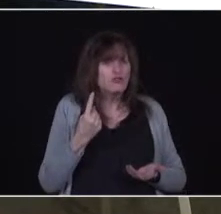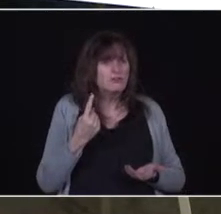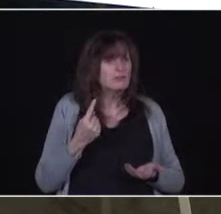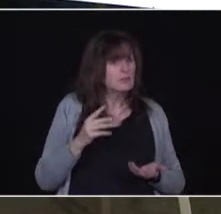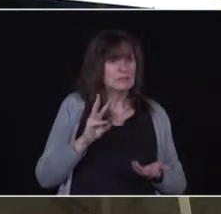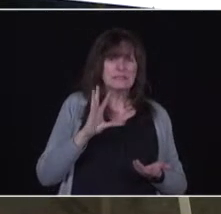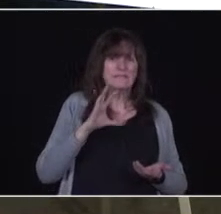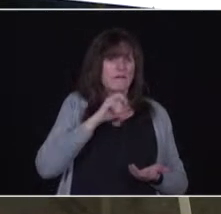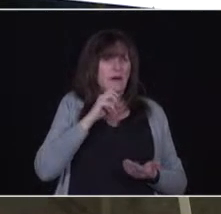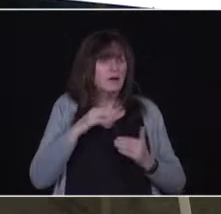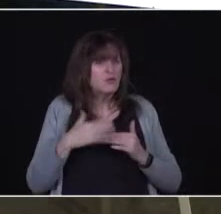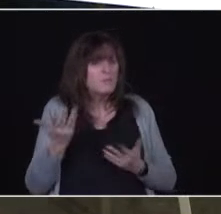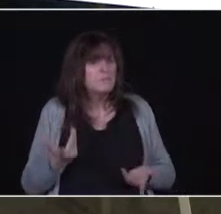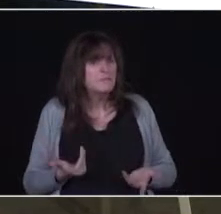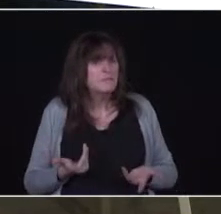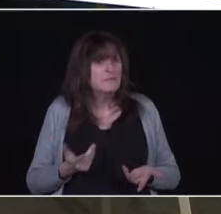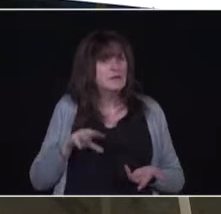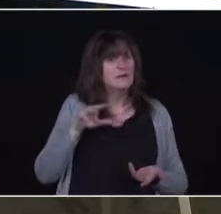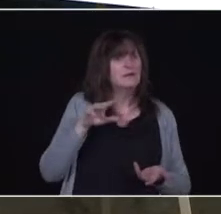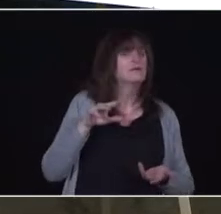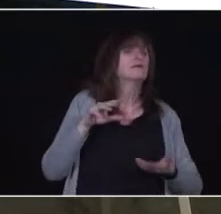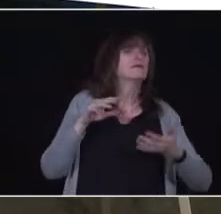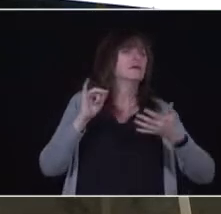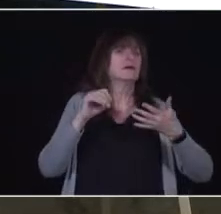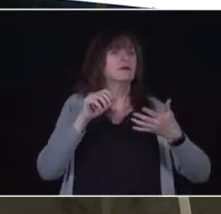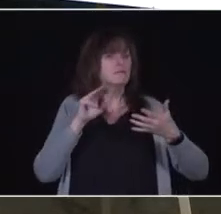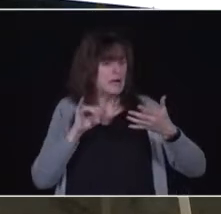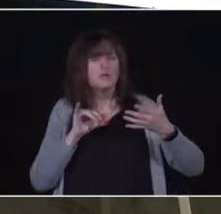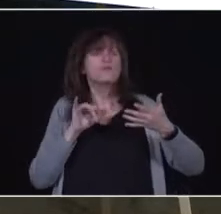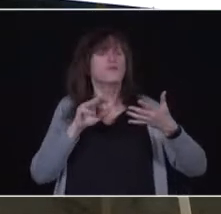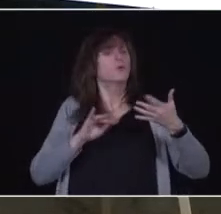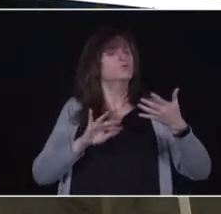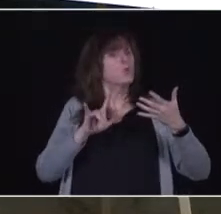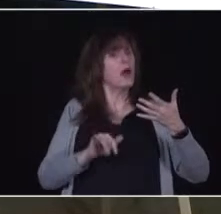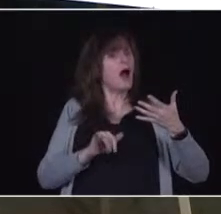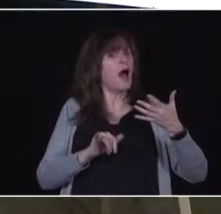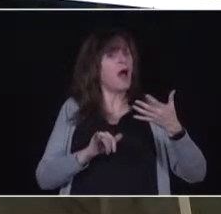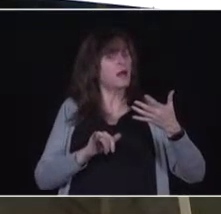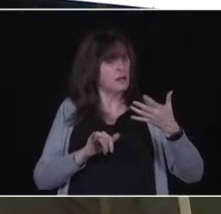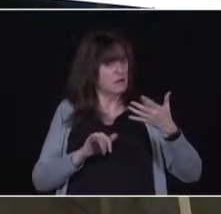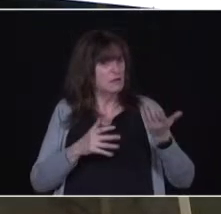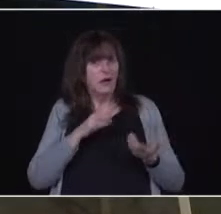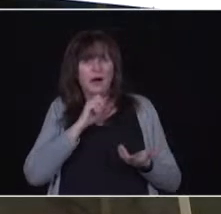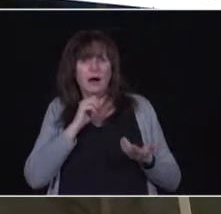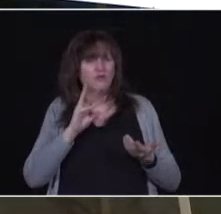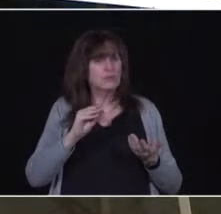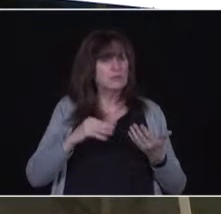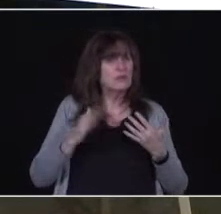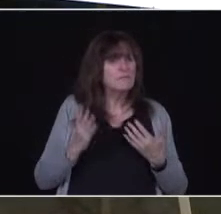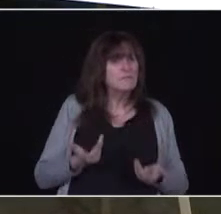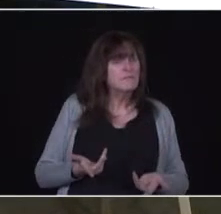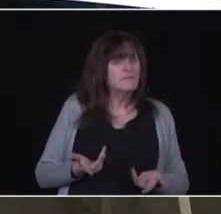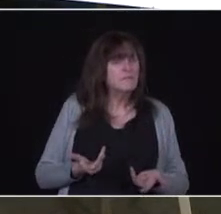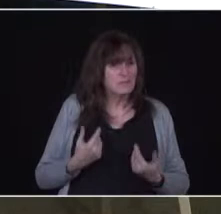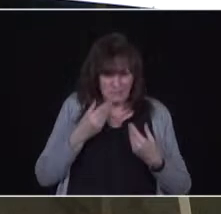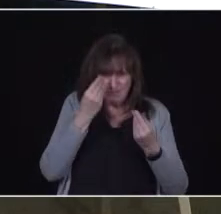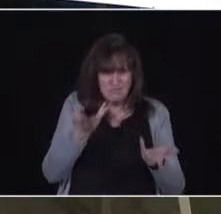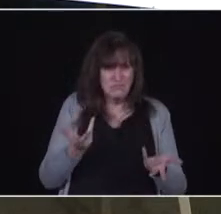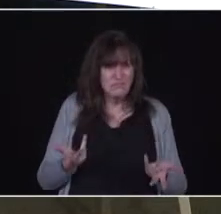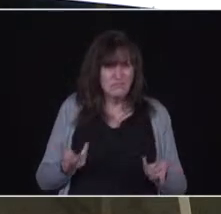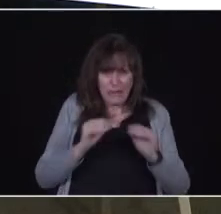And on the 1st of May, we'll bring in 75 on 1st bring in 60 and upwards. And that's when they will get their opportunity